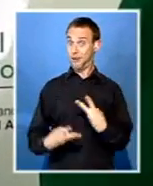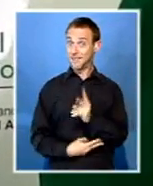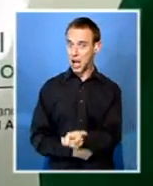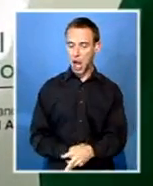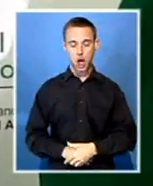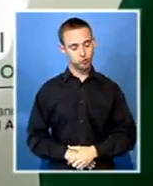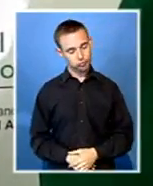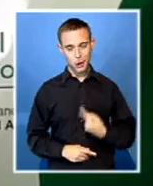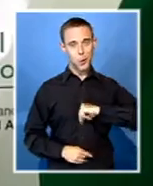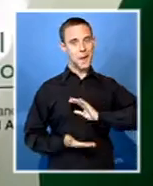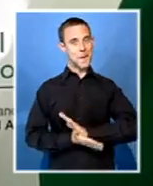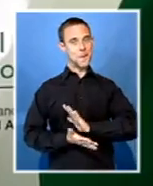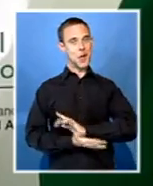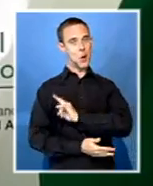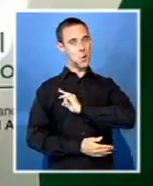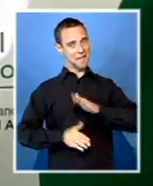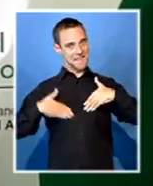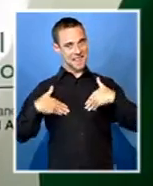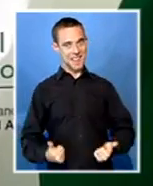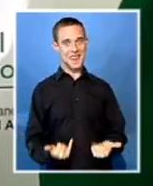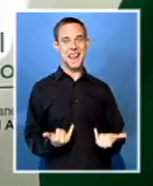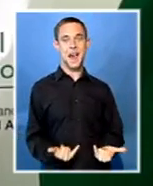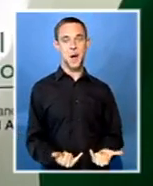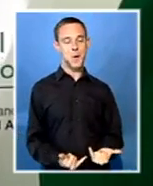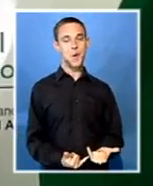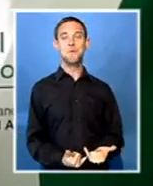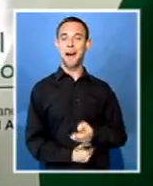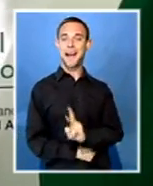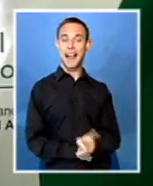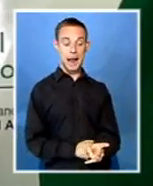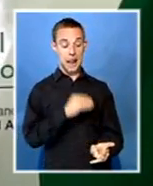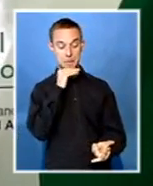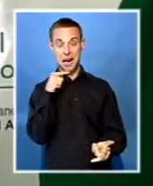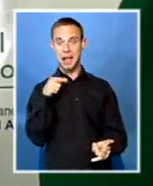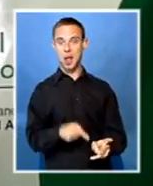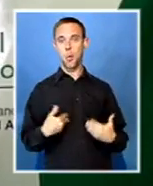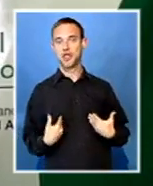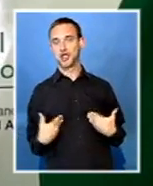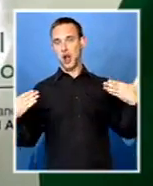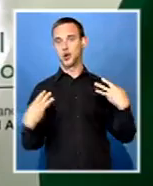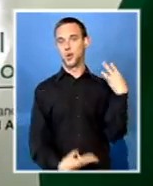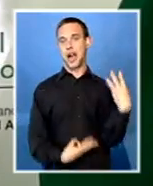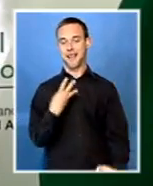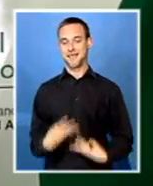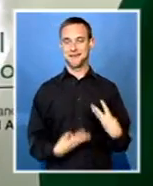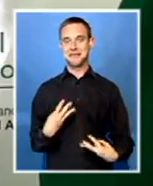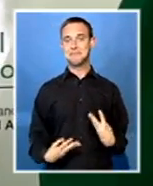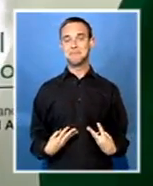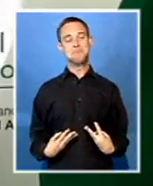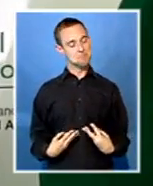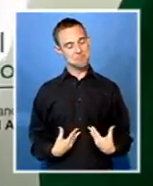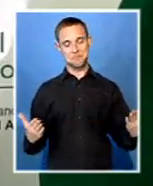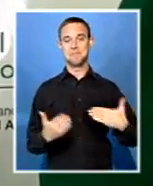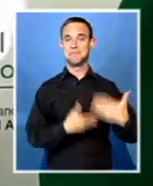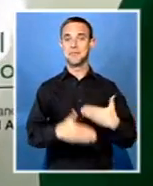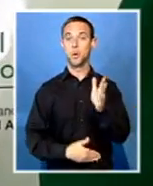actually formally resuming as president of our country. We've missed